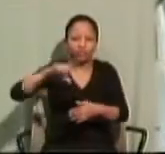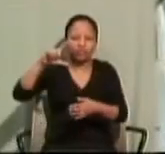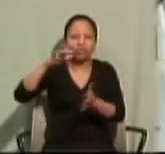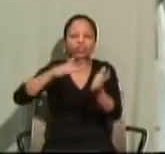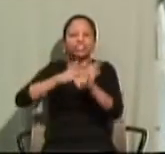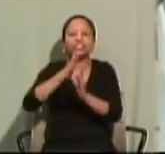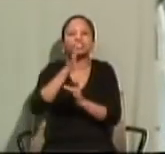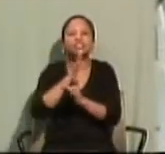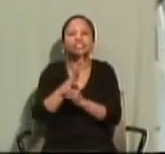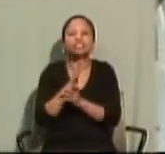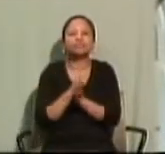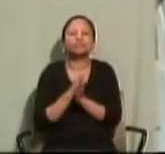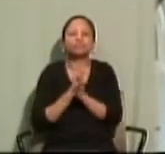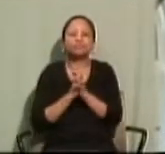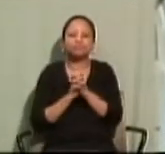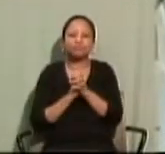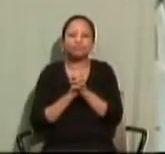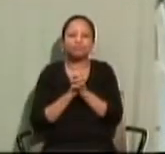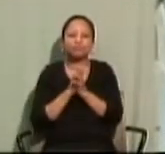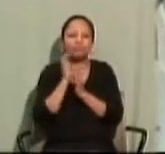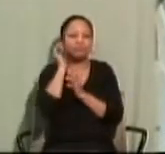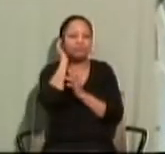at the purification.